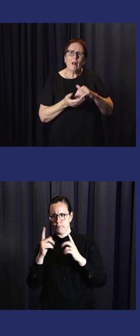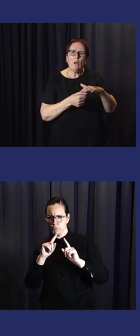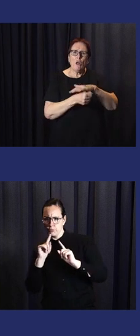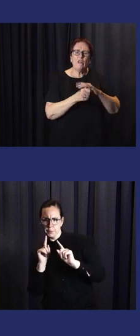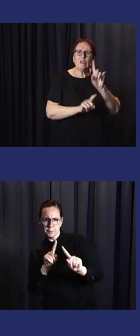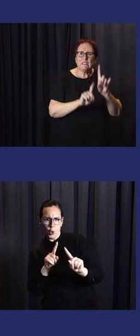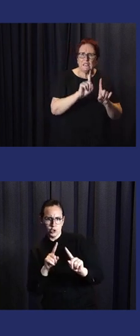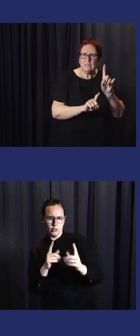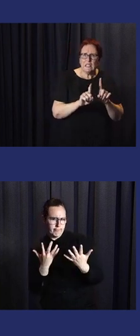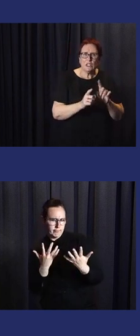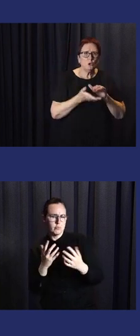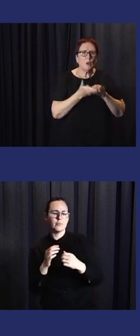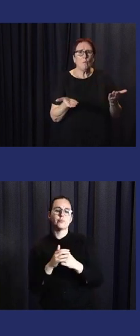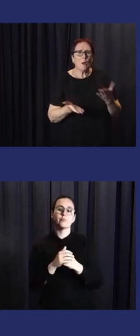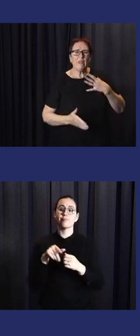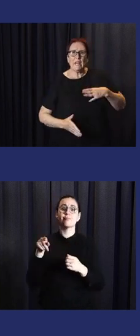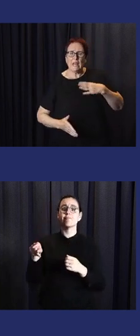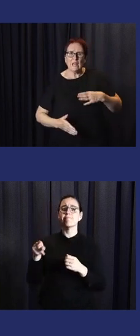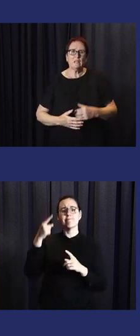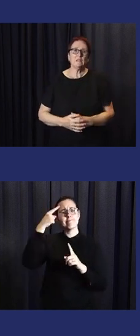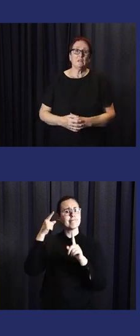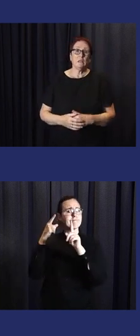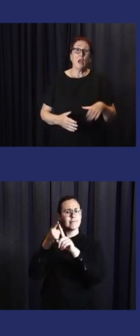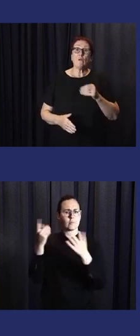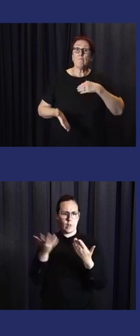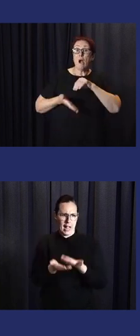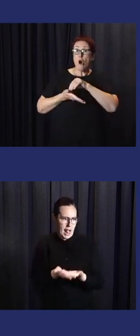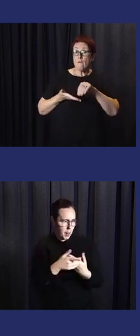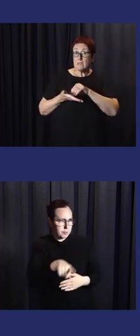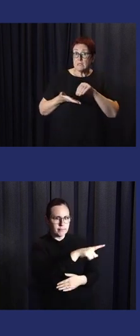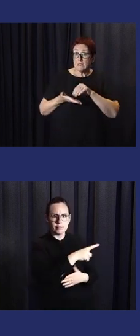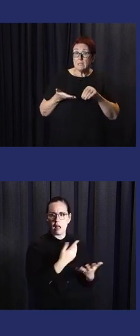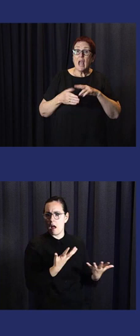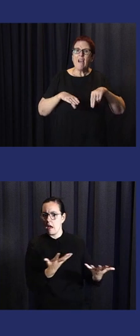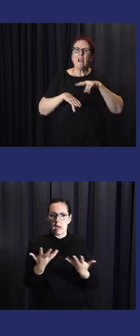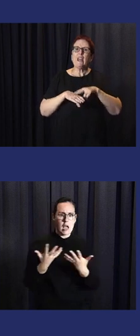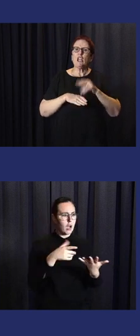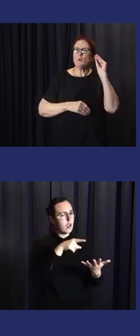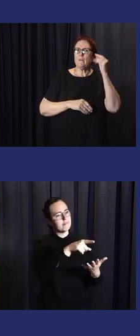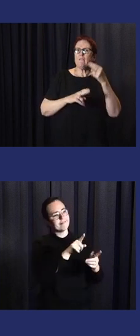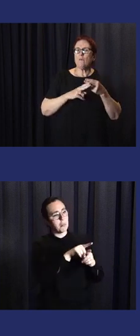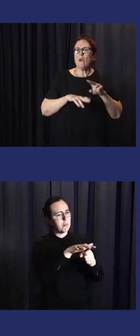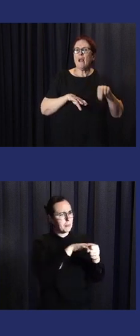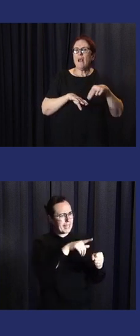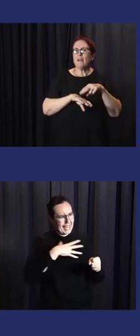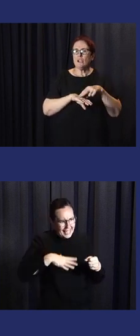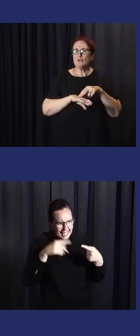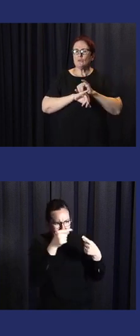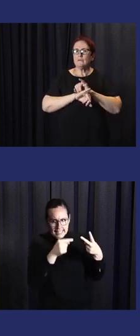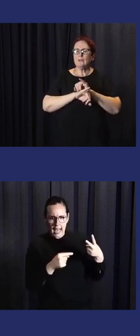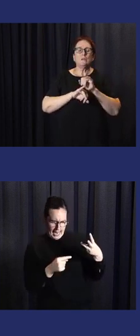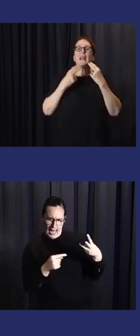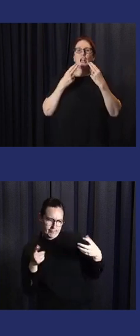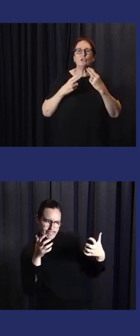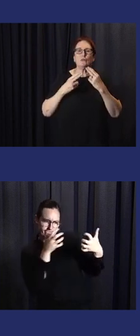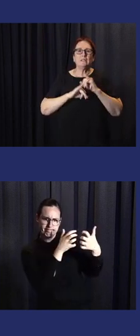sell or arrange the forces to support the locality, depending on the situation and requirement. And from